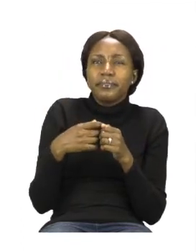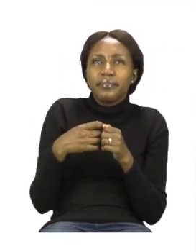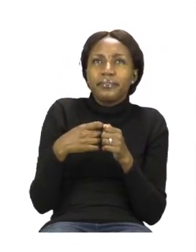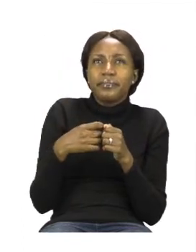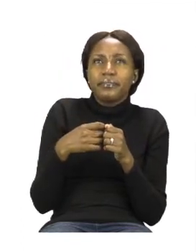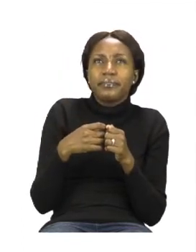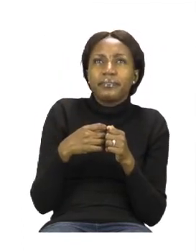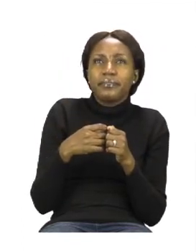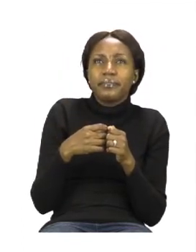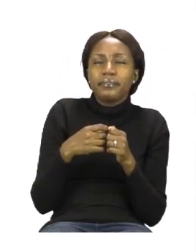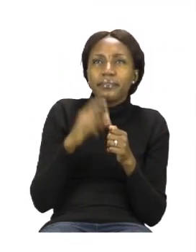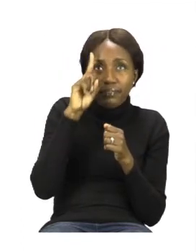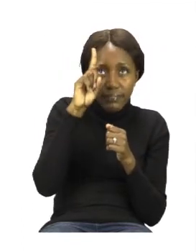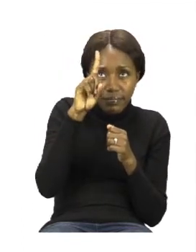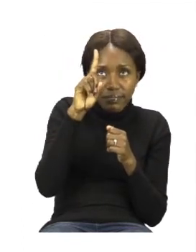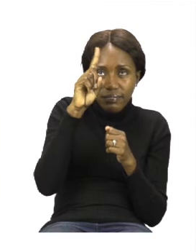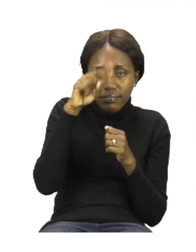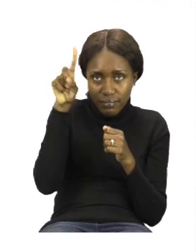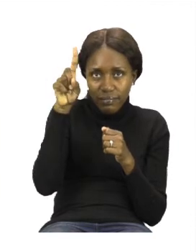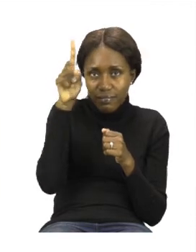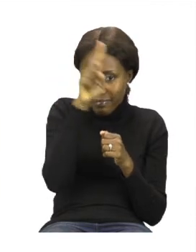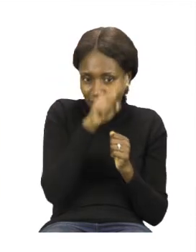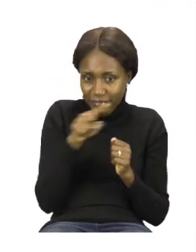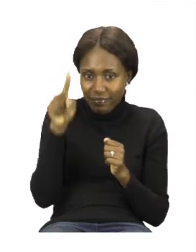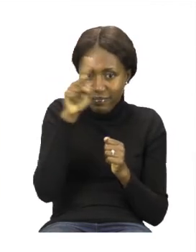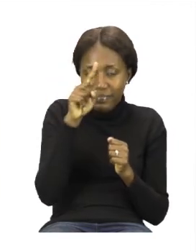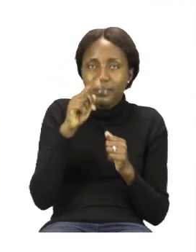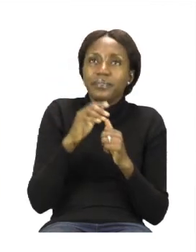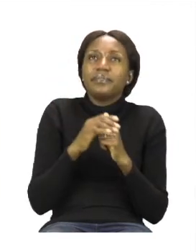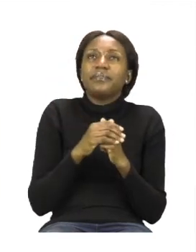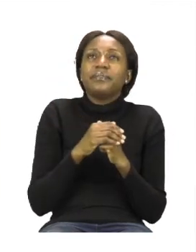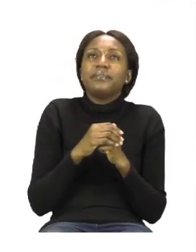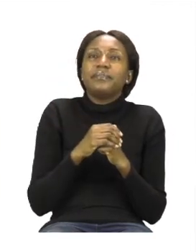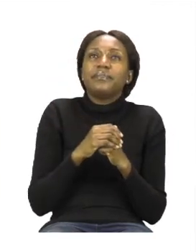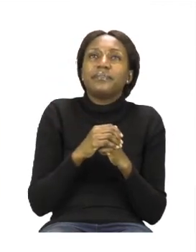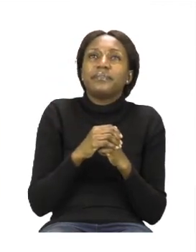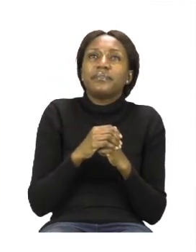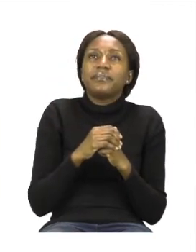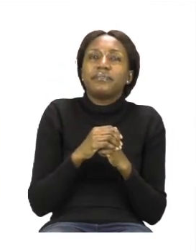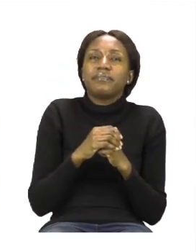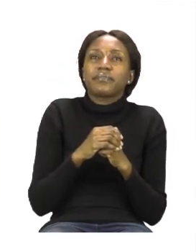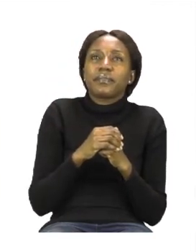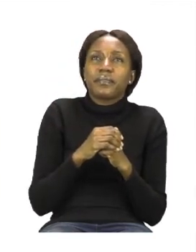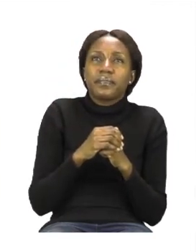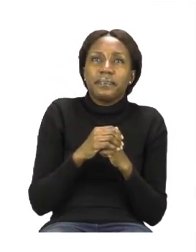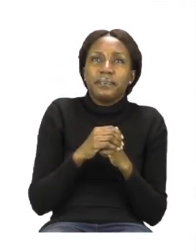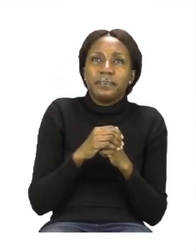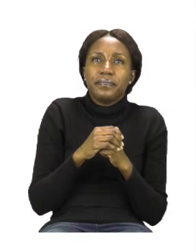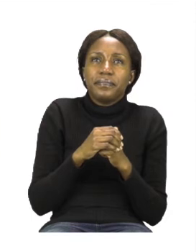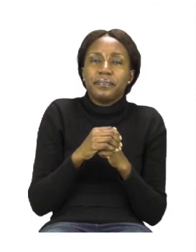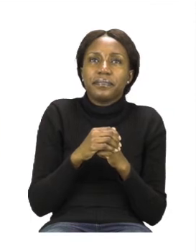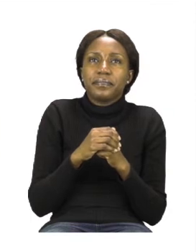If you said once, well done. So, that means we are going to circle the number one.